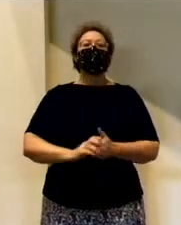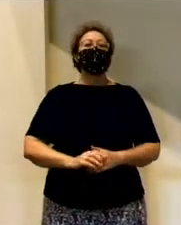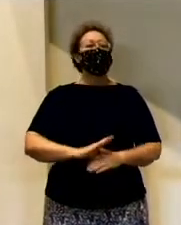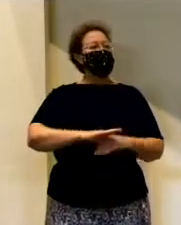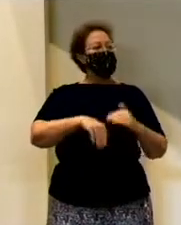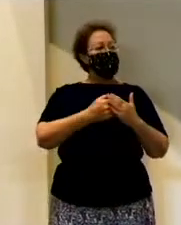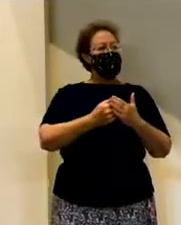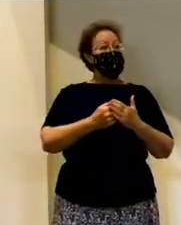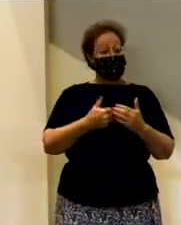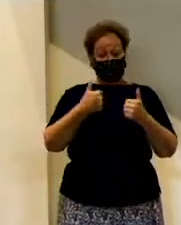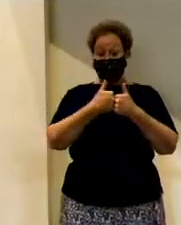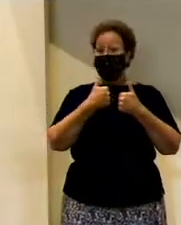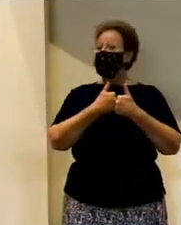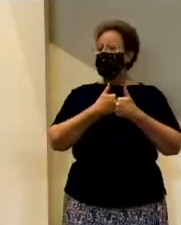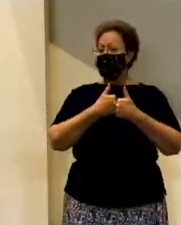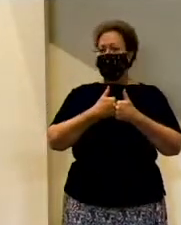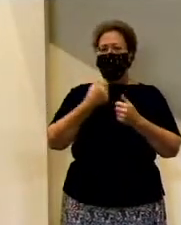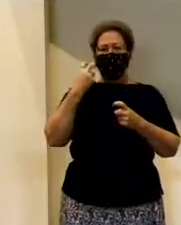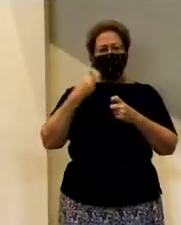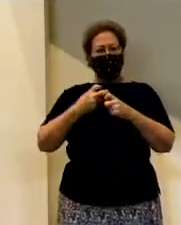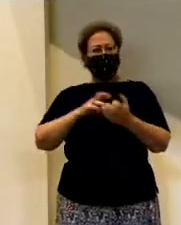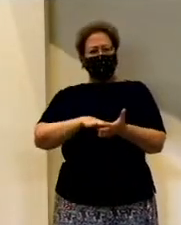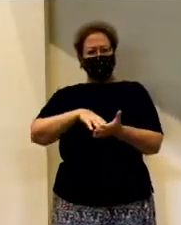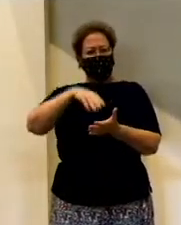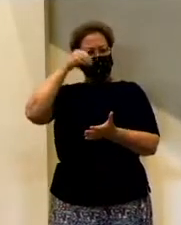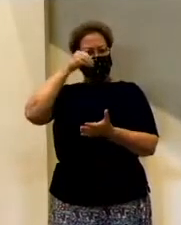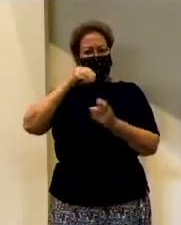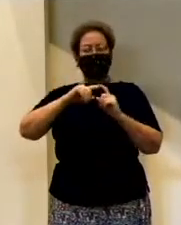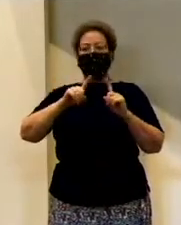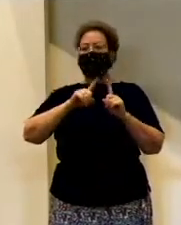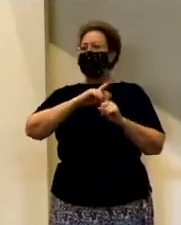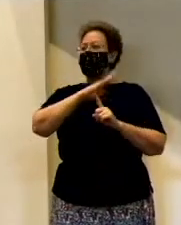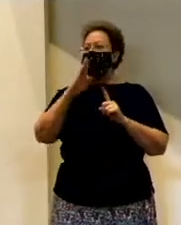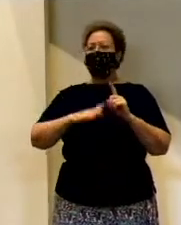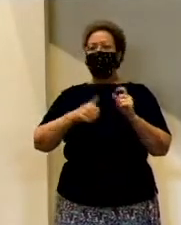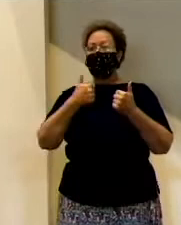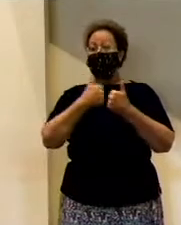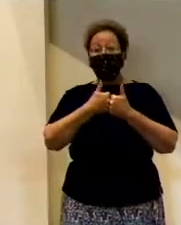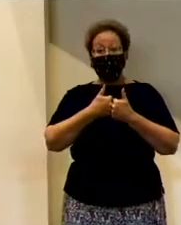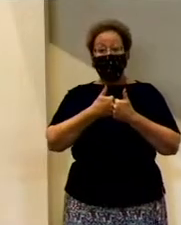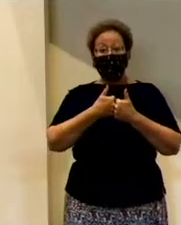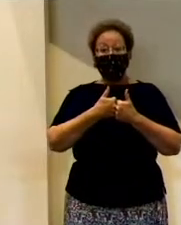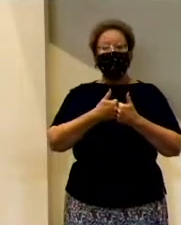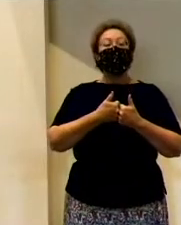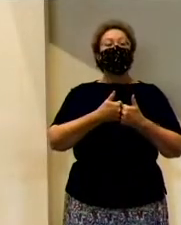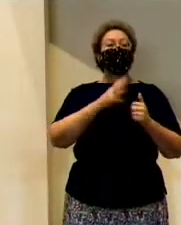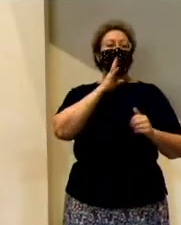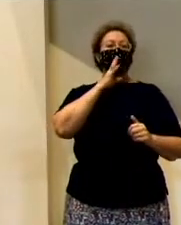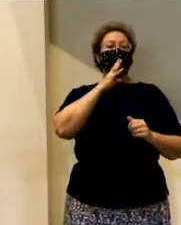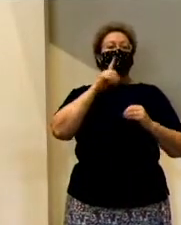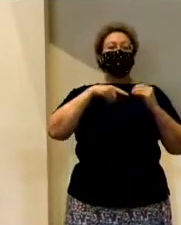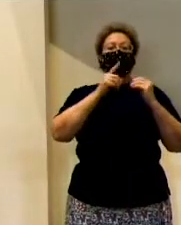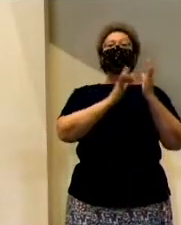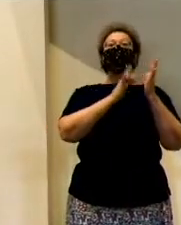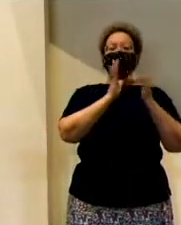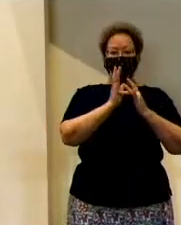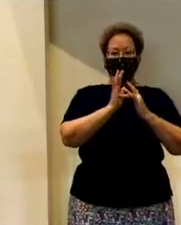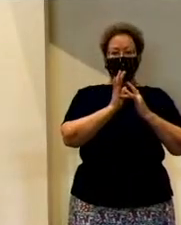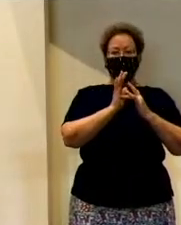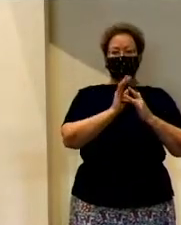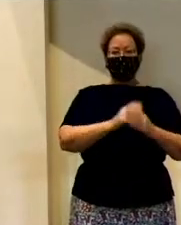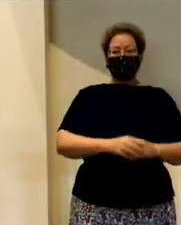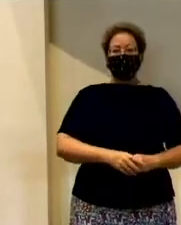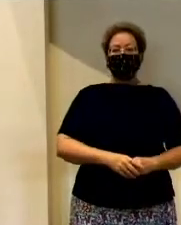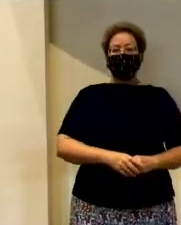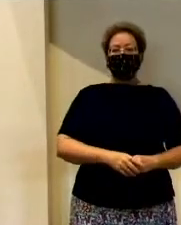of these things were challenges for them. But one thing that was never a challenge for them was talking about Jesus. Whenever